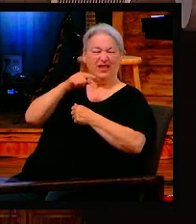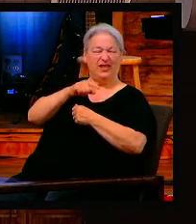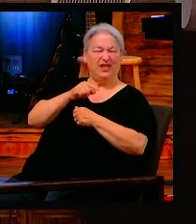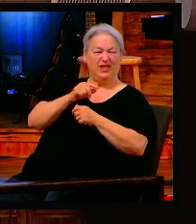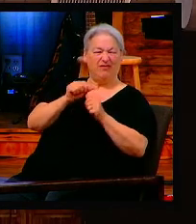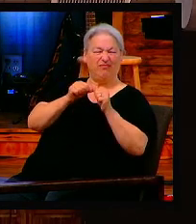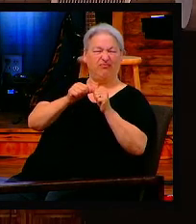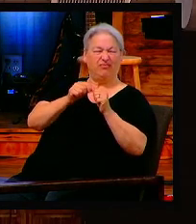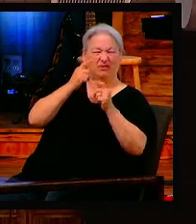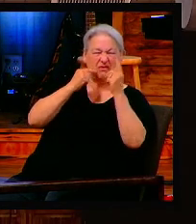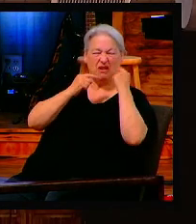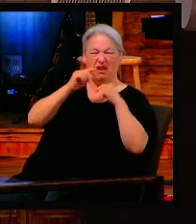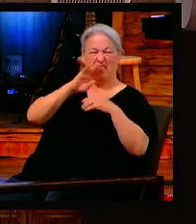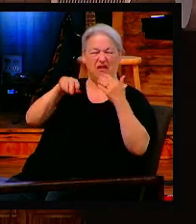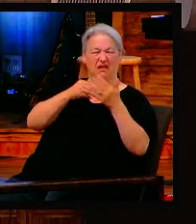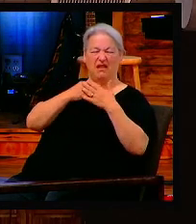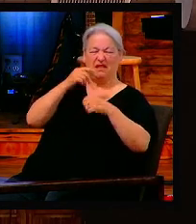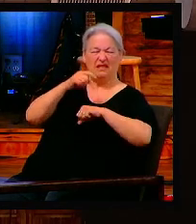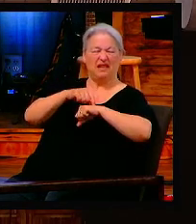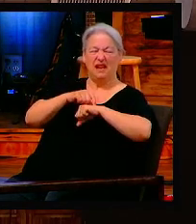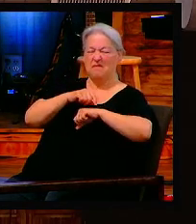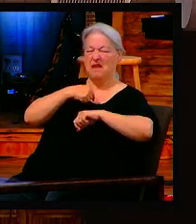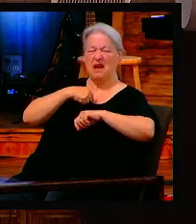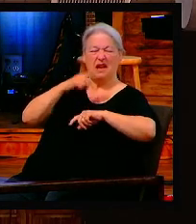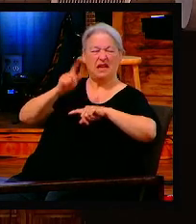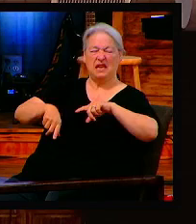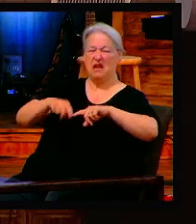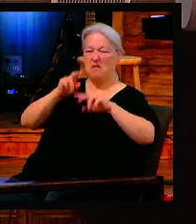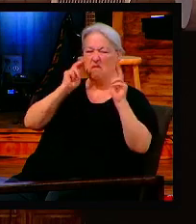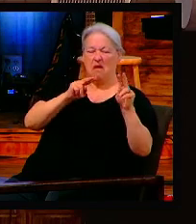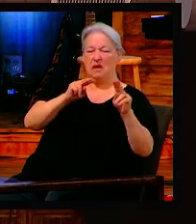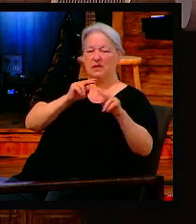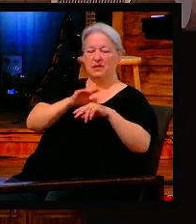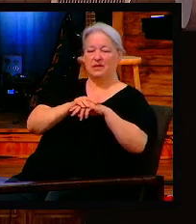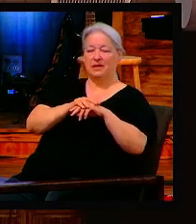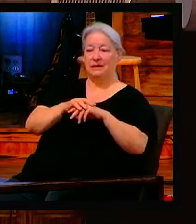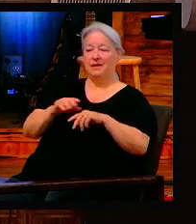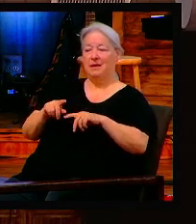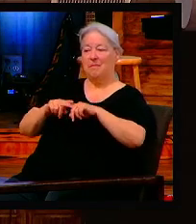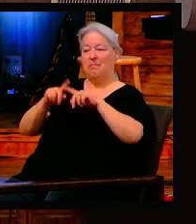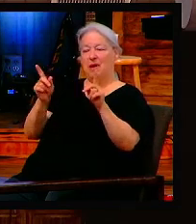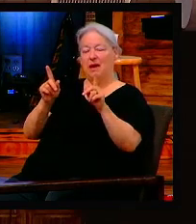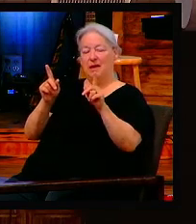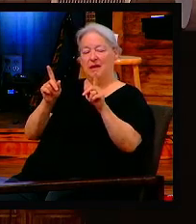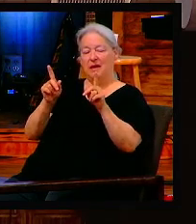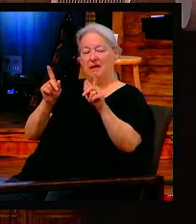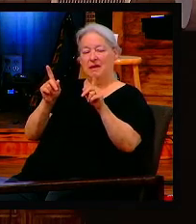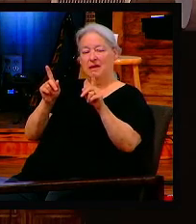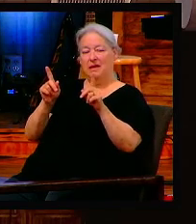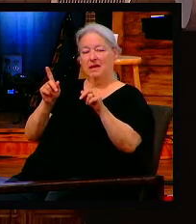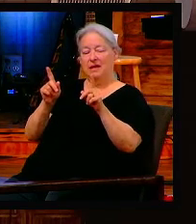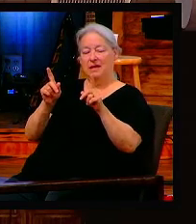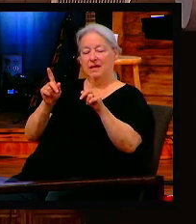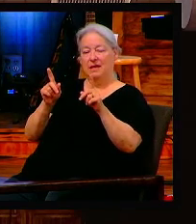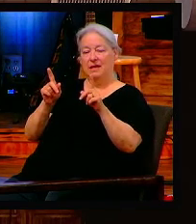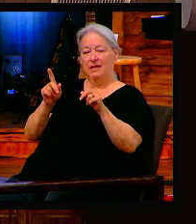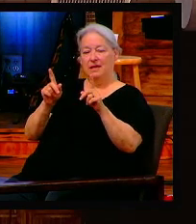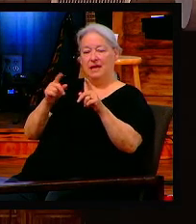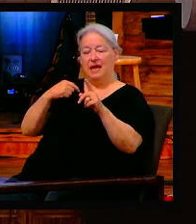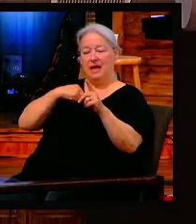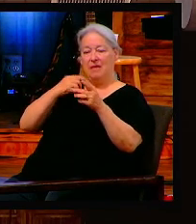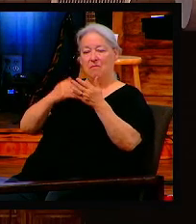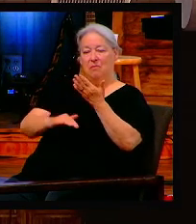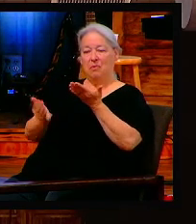YouTube. You're crying all the time. And he said, but, and he got quiet on the phone. I got born again.